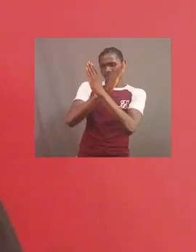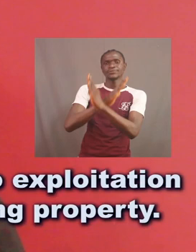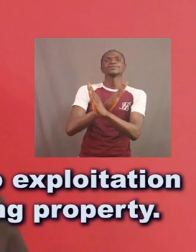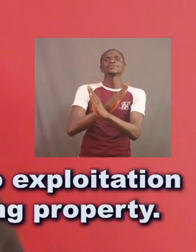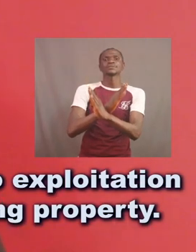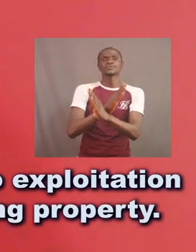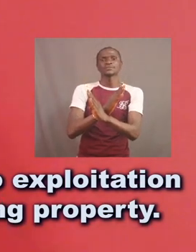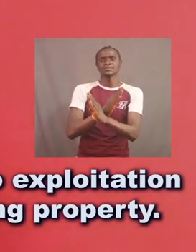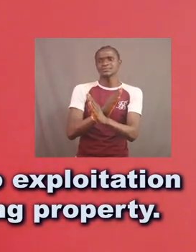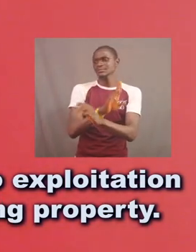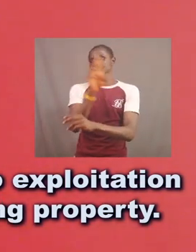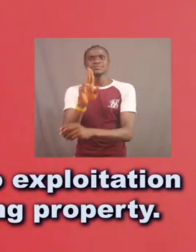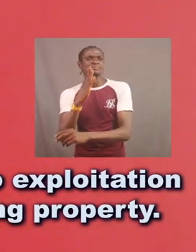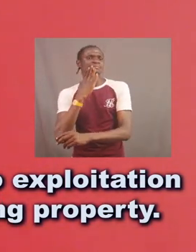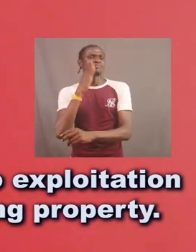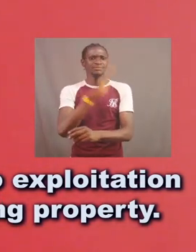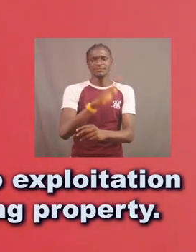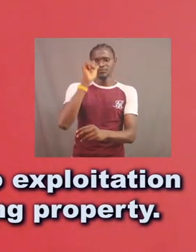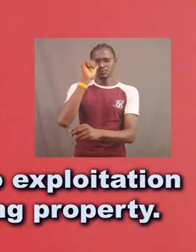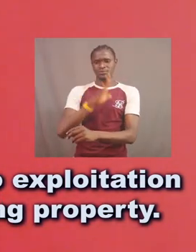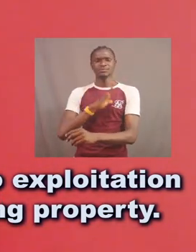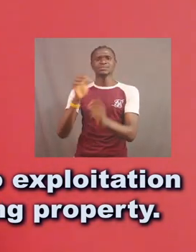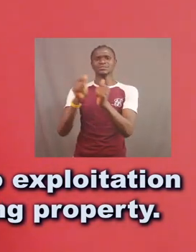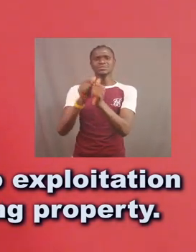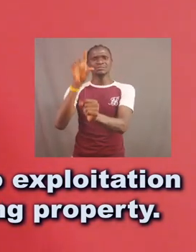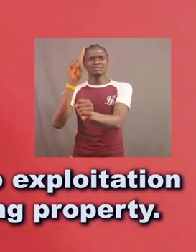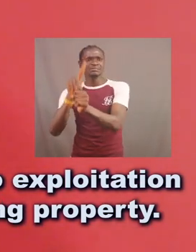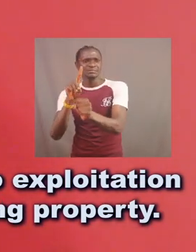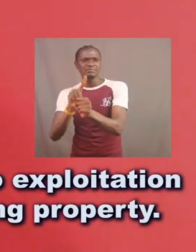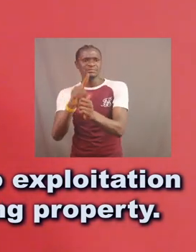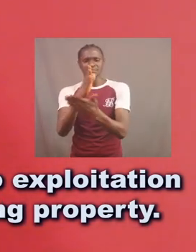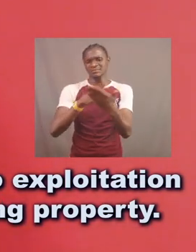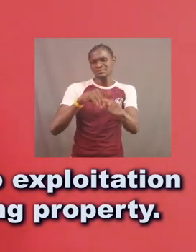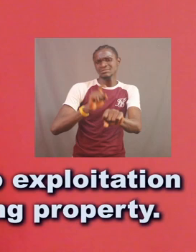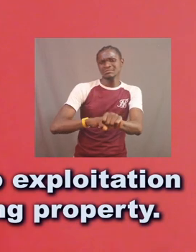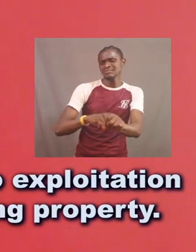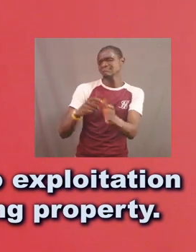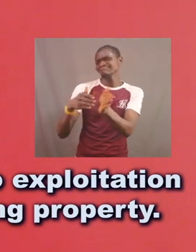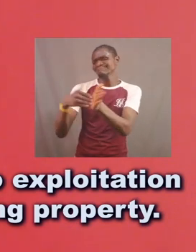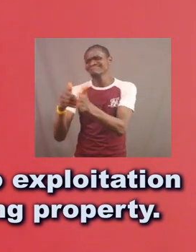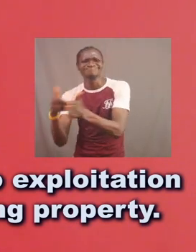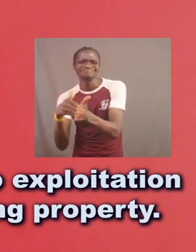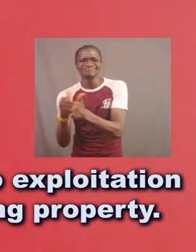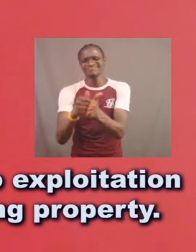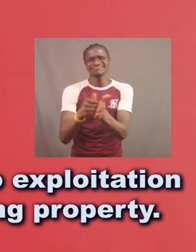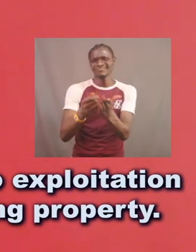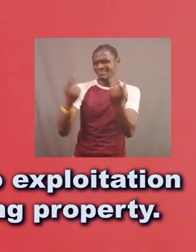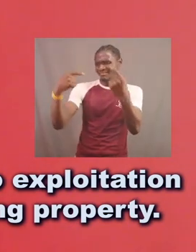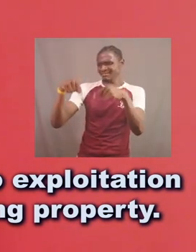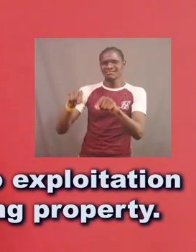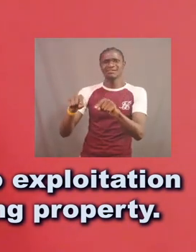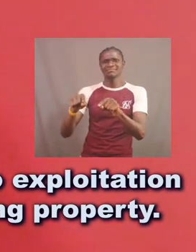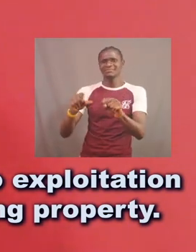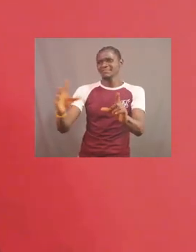Women with disabilities are often vulnerable to exploitation or undue influence when it comes to